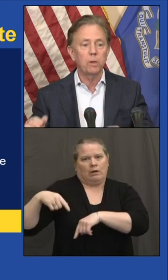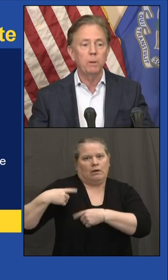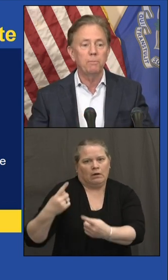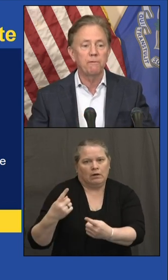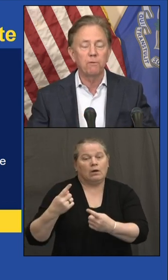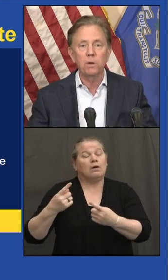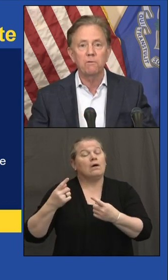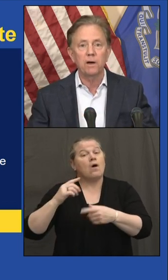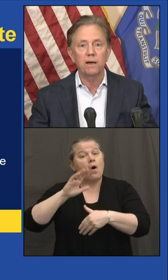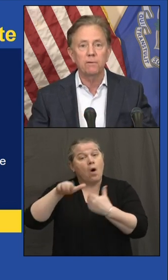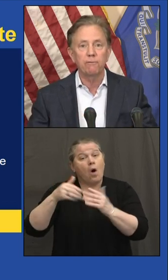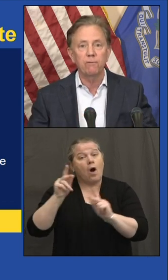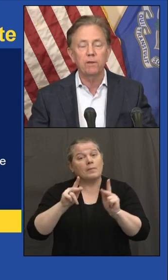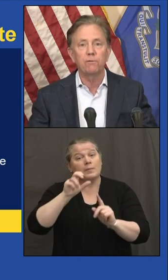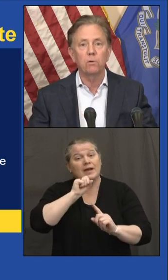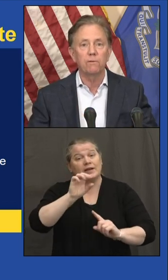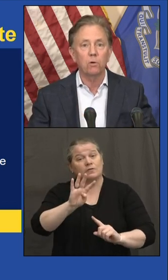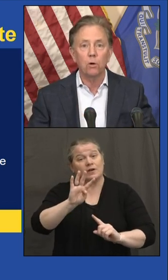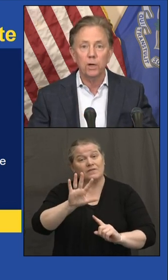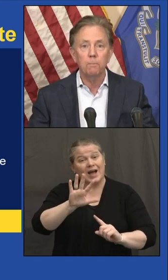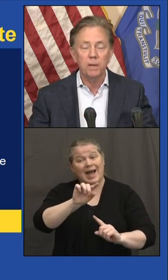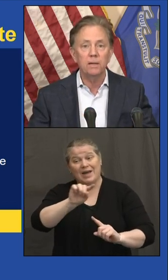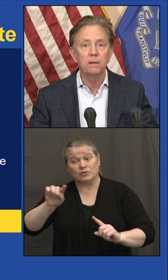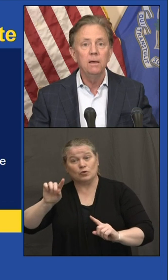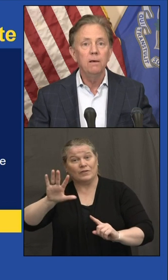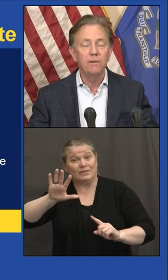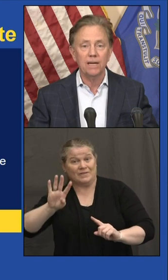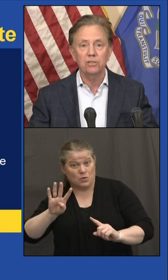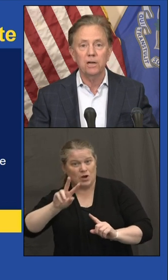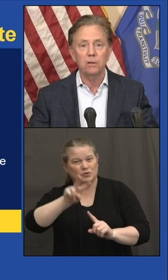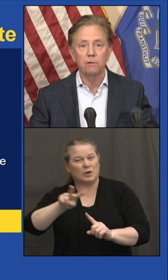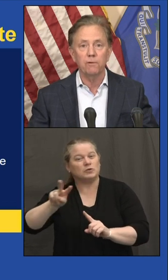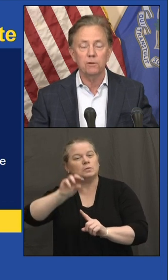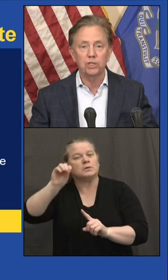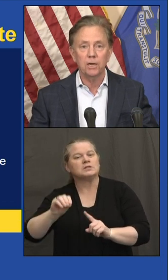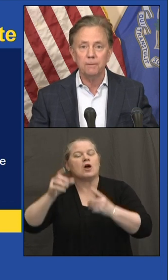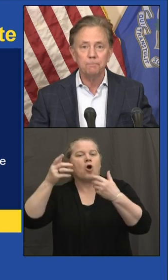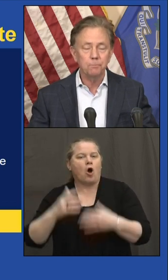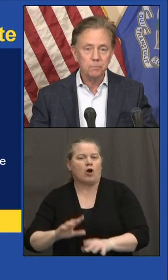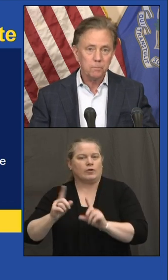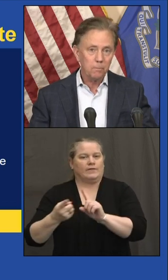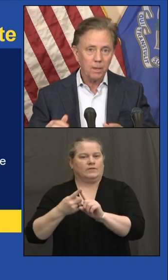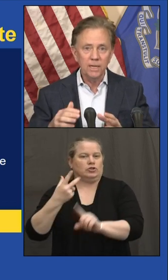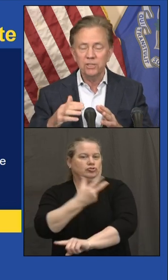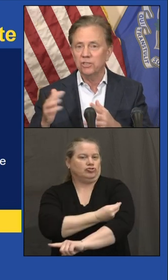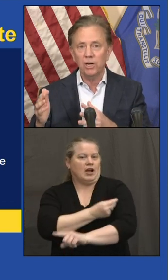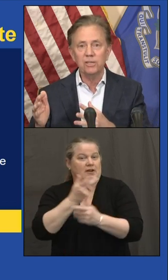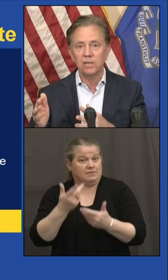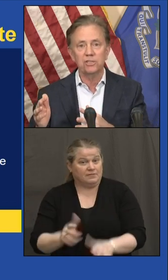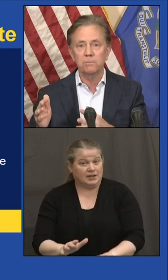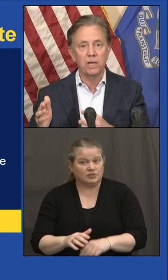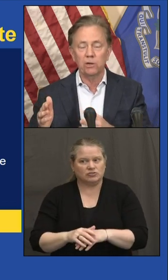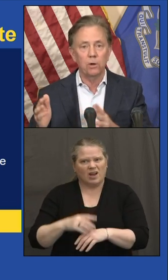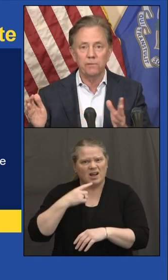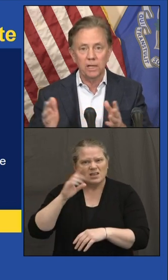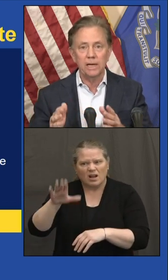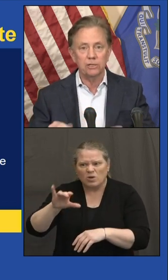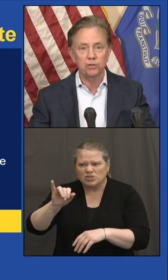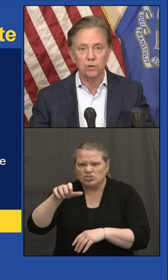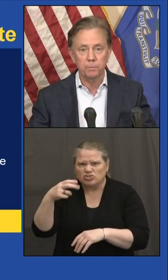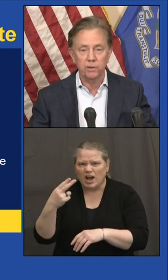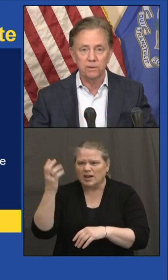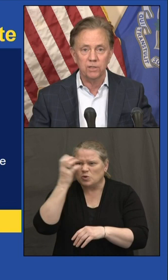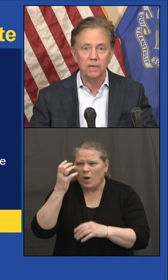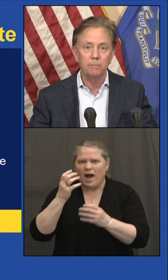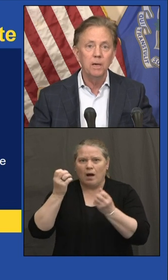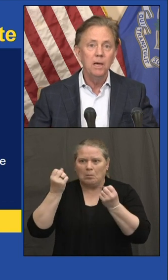of all the people of 45 and 54 have already been vaccinated their first shot. I said, Josh, that seems like an awful lot